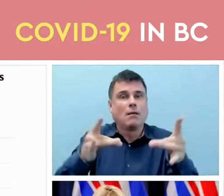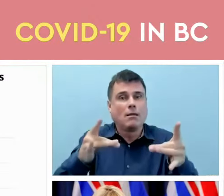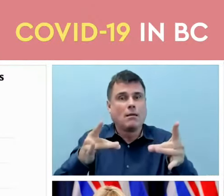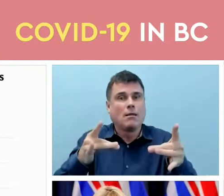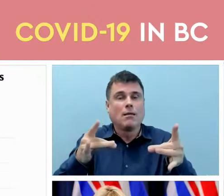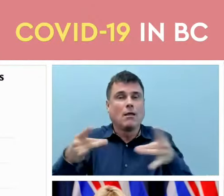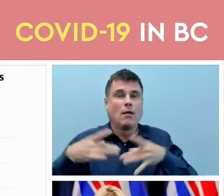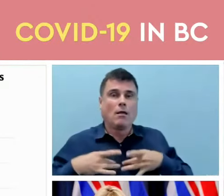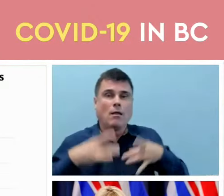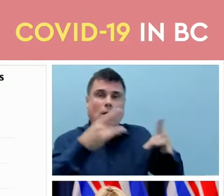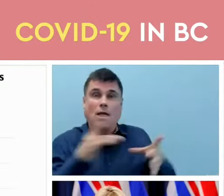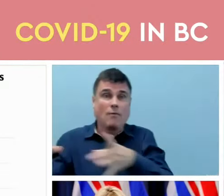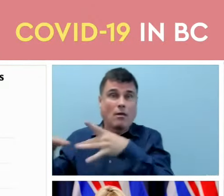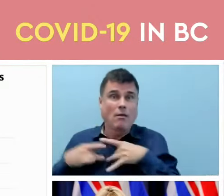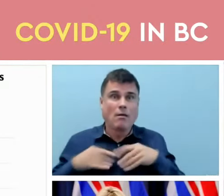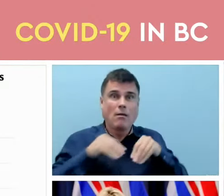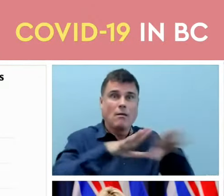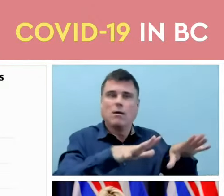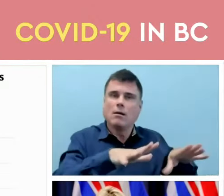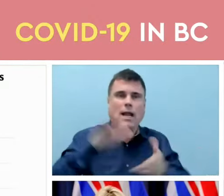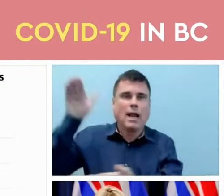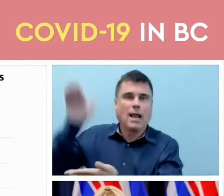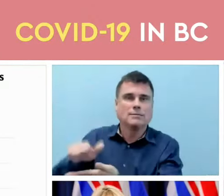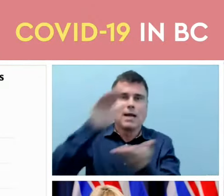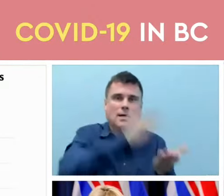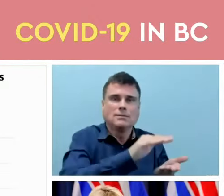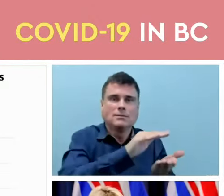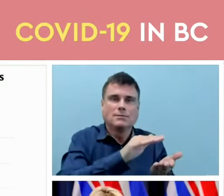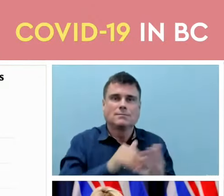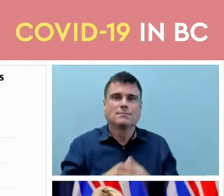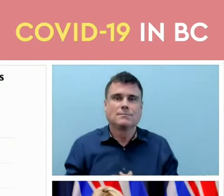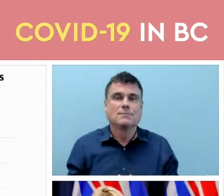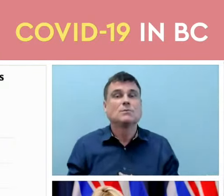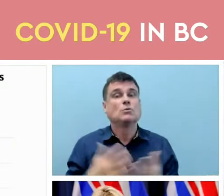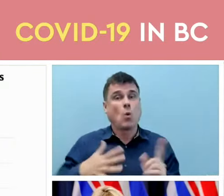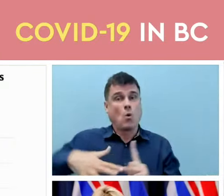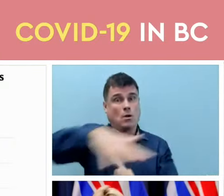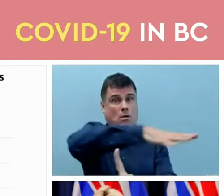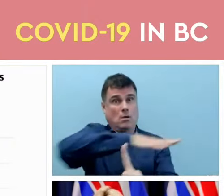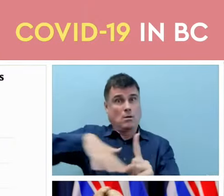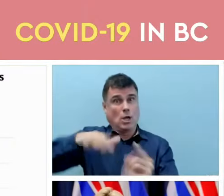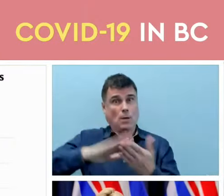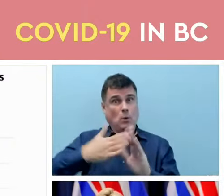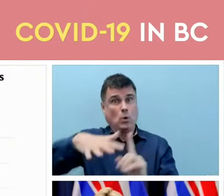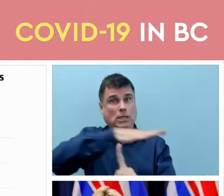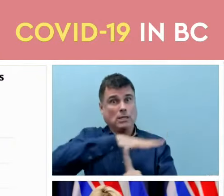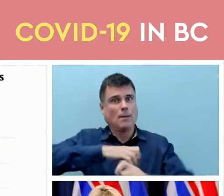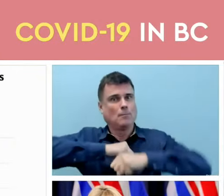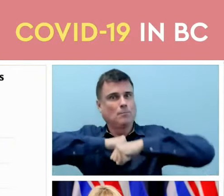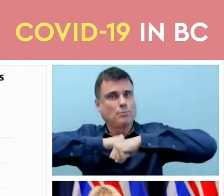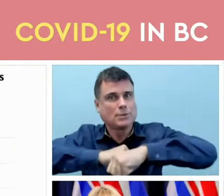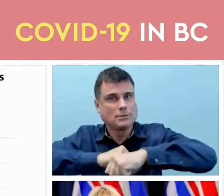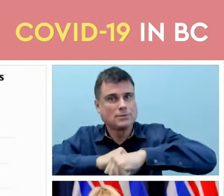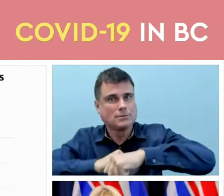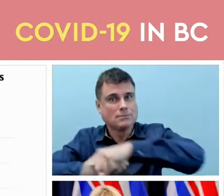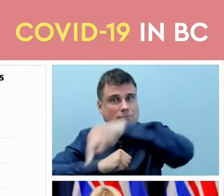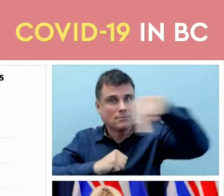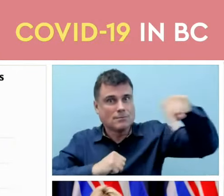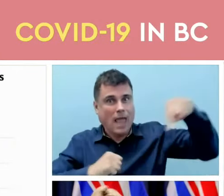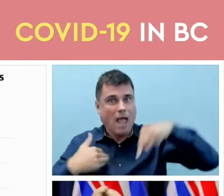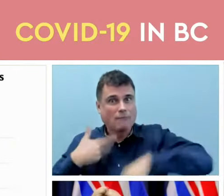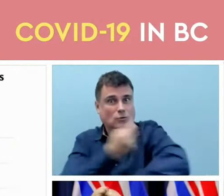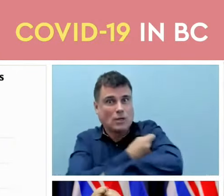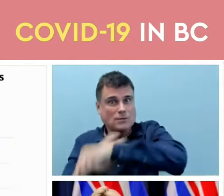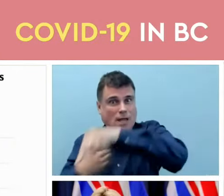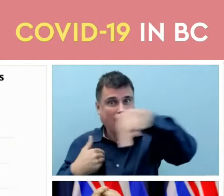that means we have protection in our community from various strains of this variant from Omicron and from whatever